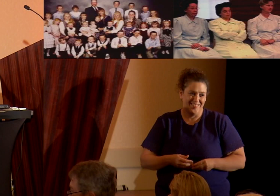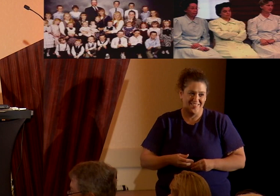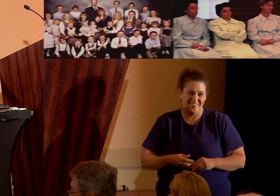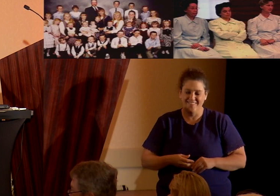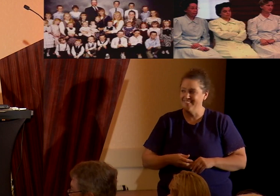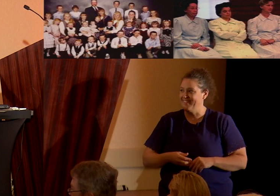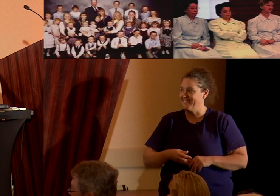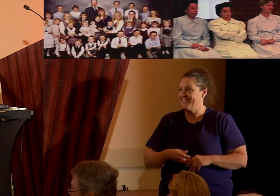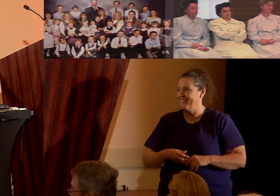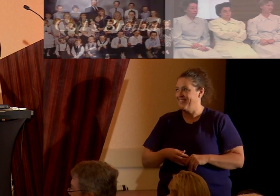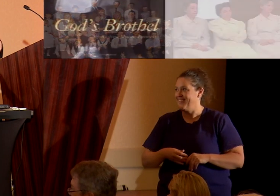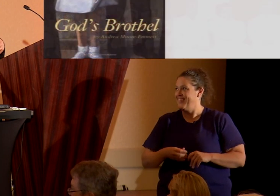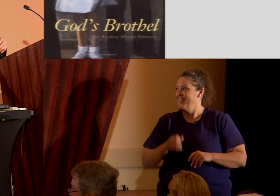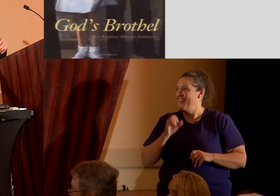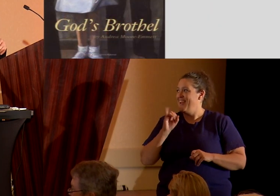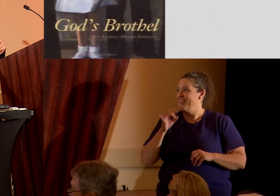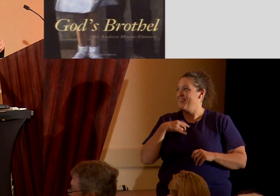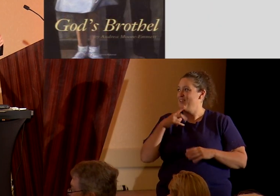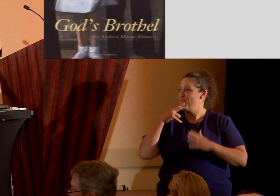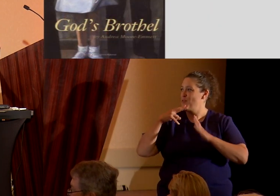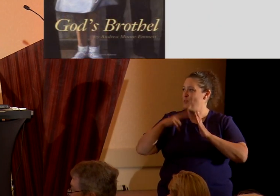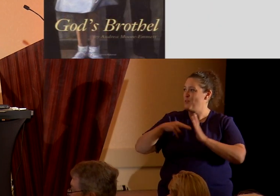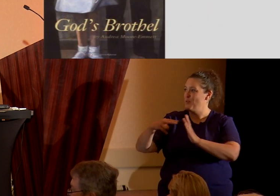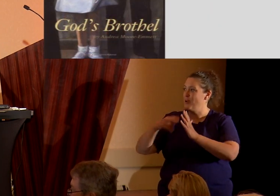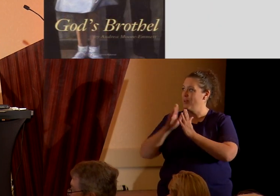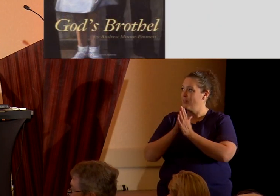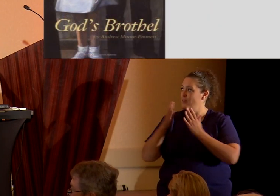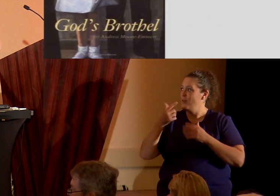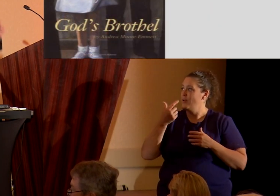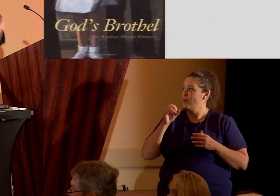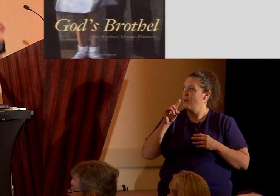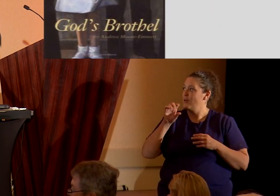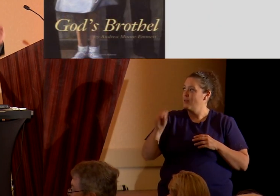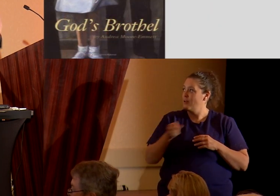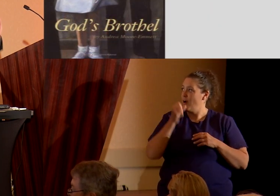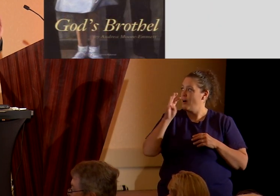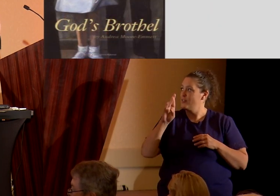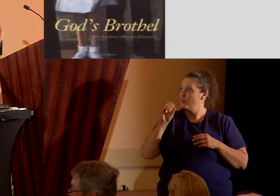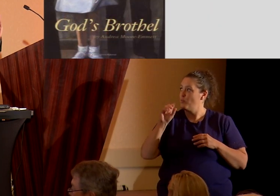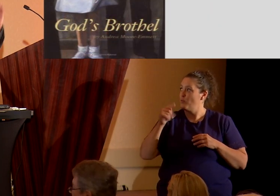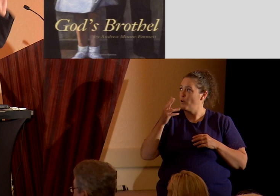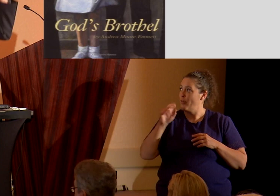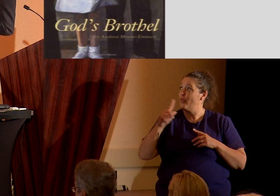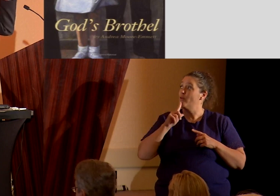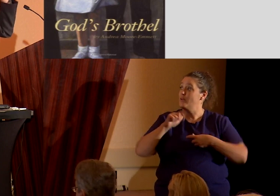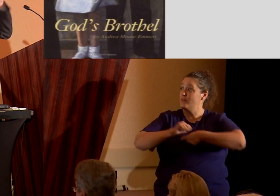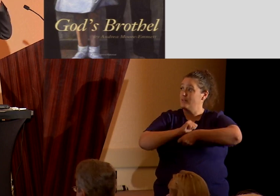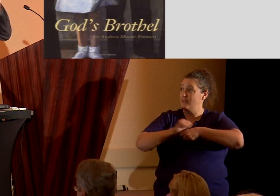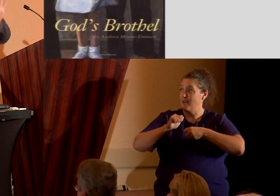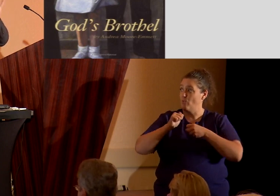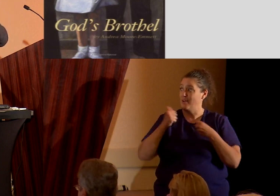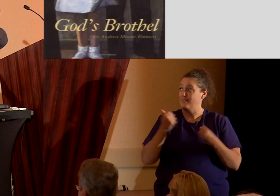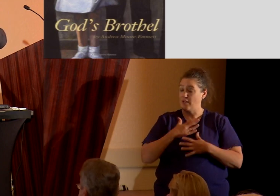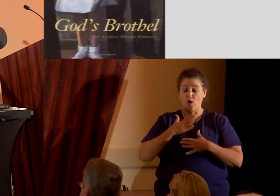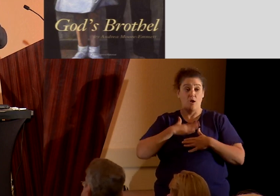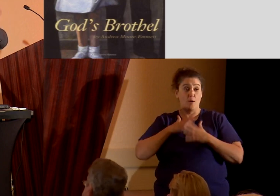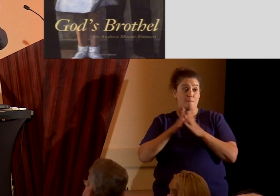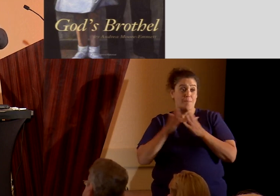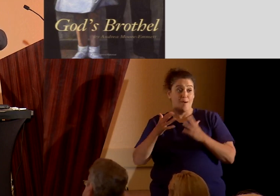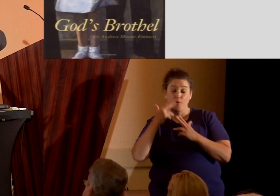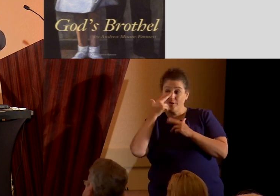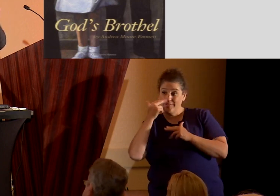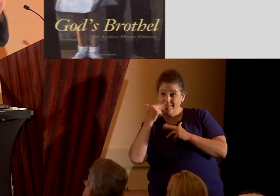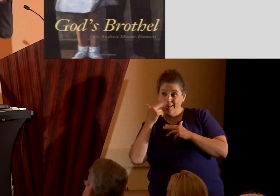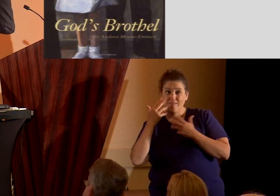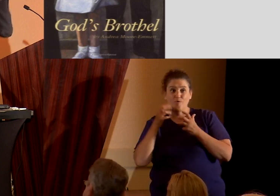And, in fact, if you've read my friend Andrea Moore in its book, God's Brothel, it is downright scary. And I swear, my book is hilarious and